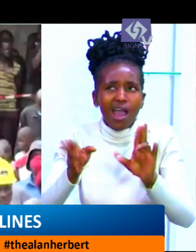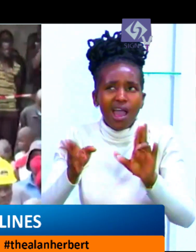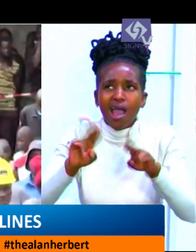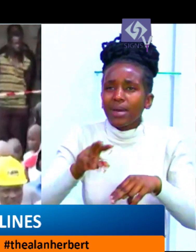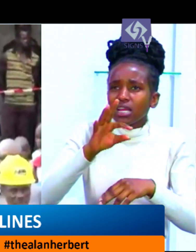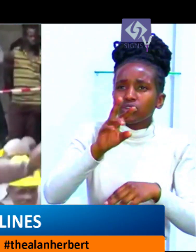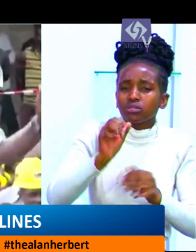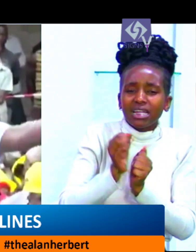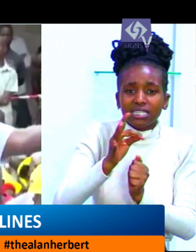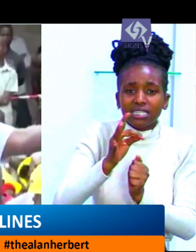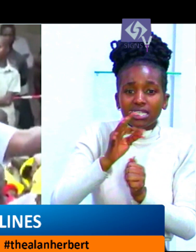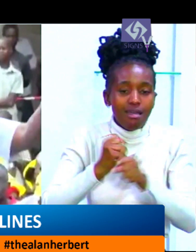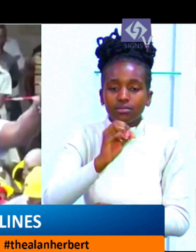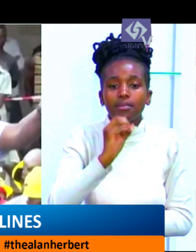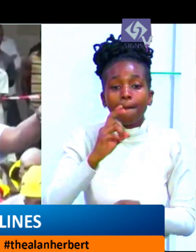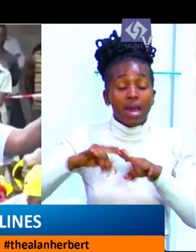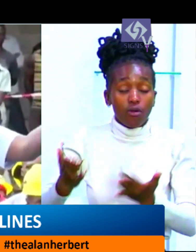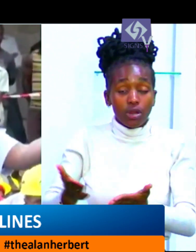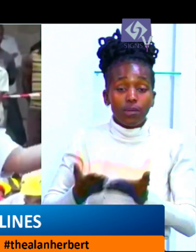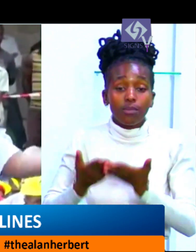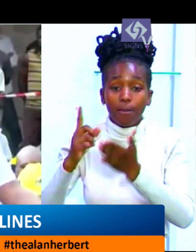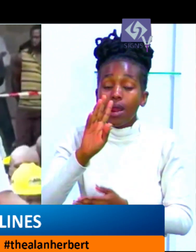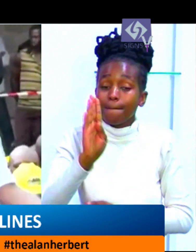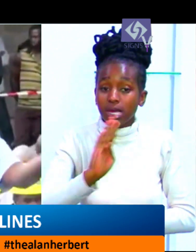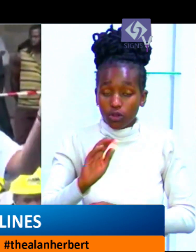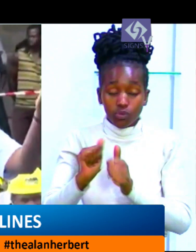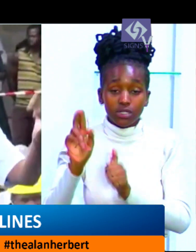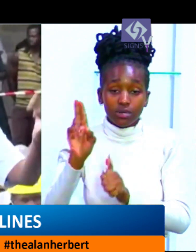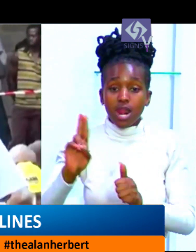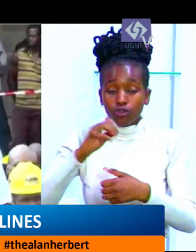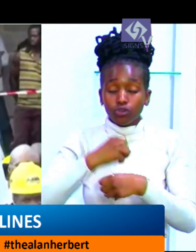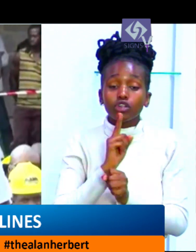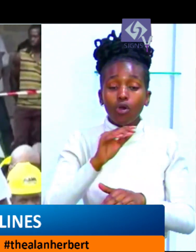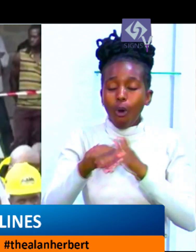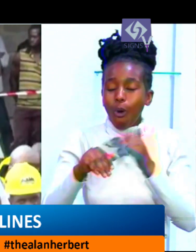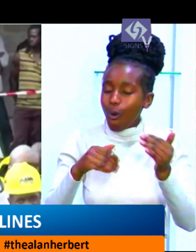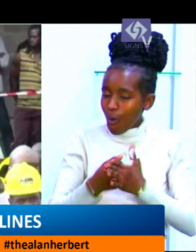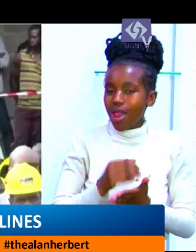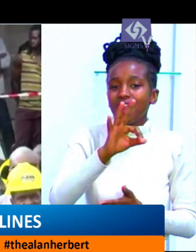are the full details where the President is in Western Kenya.